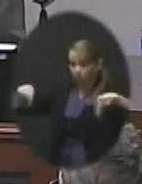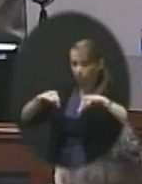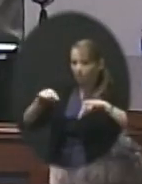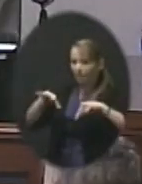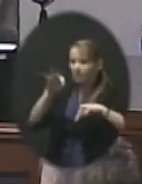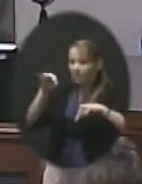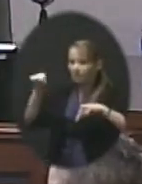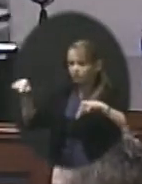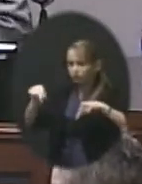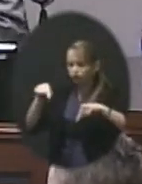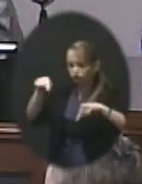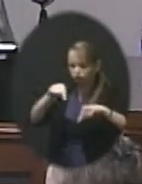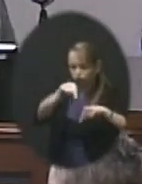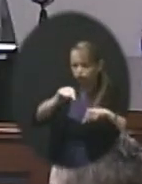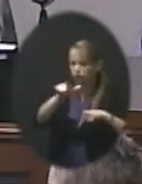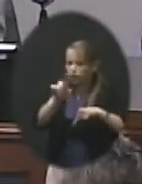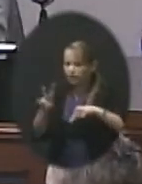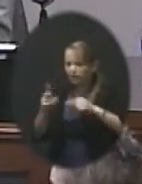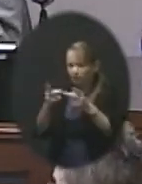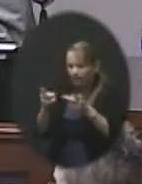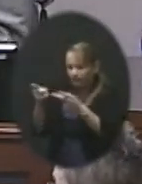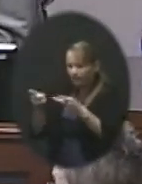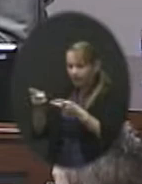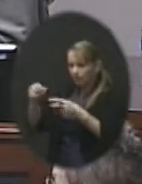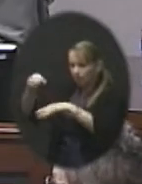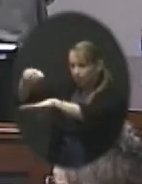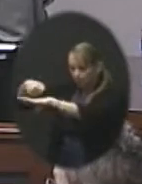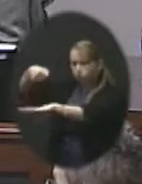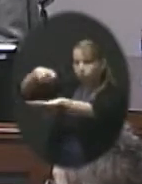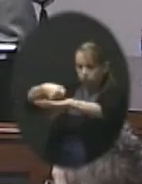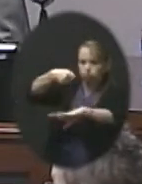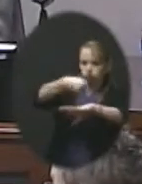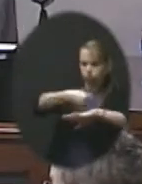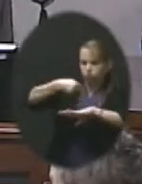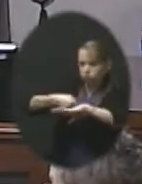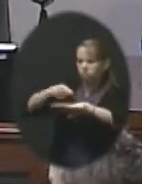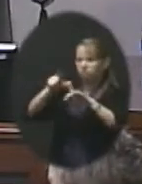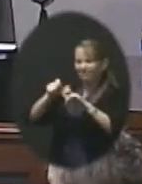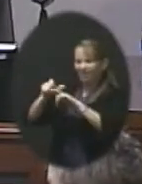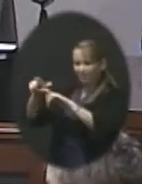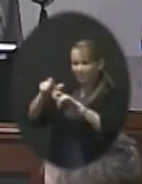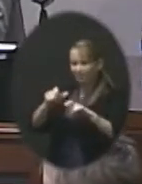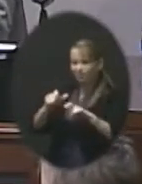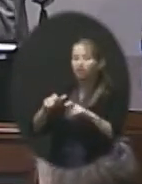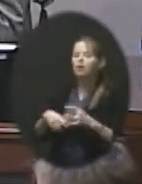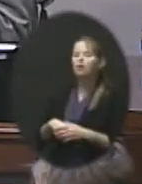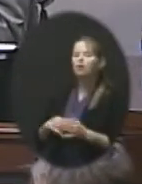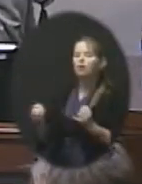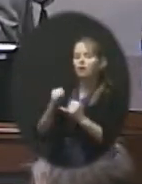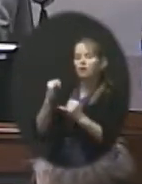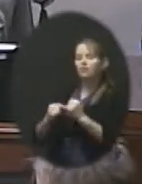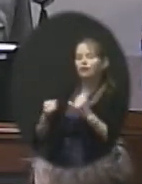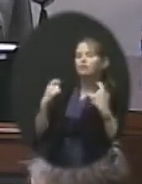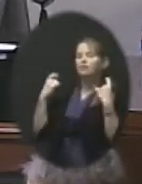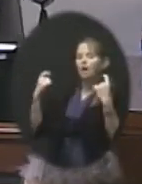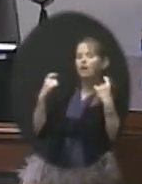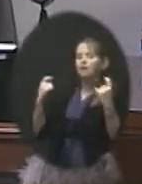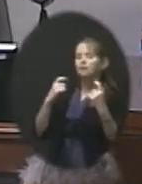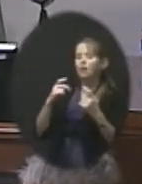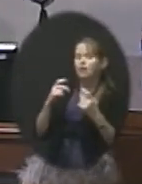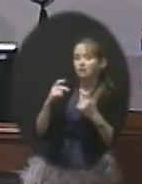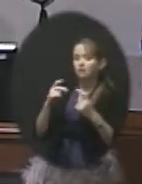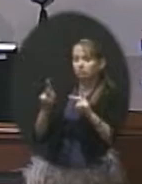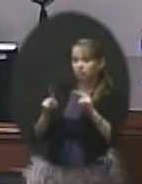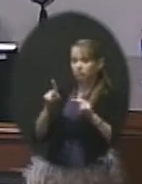doing along with all the other things in our athletic facilities. And last, know, athletic personnel districts have a really important